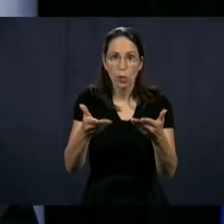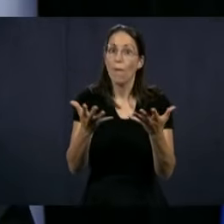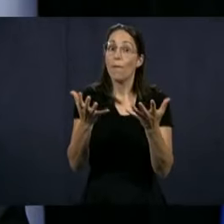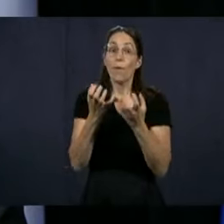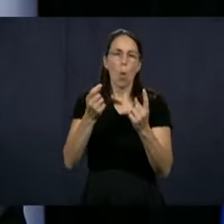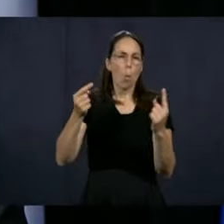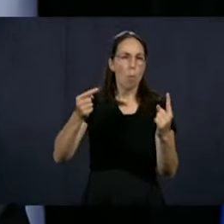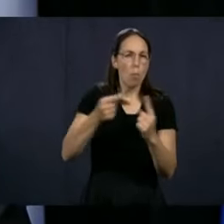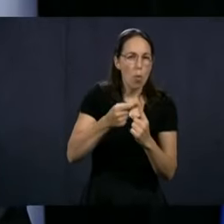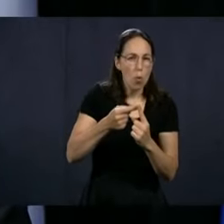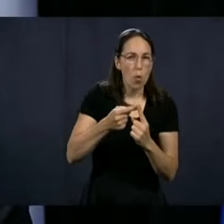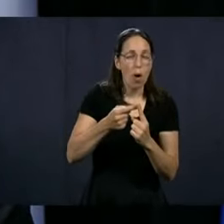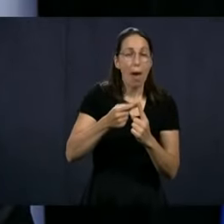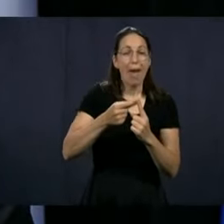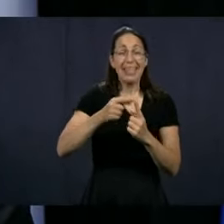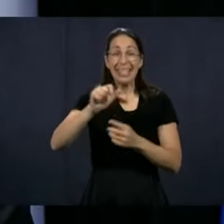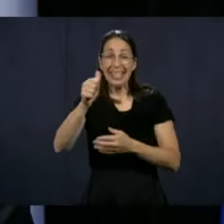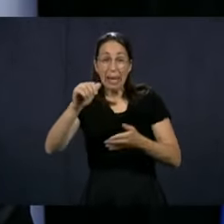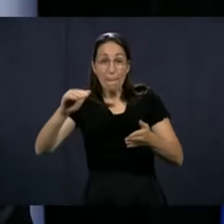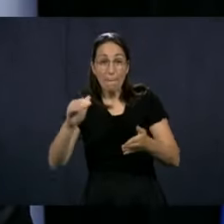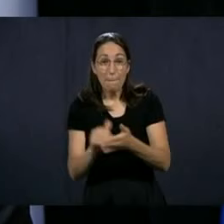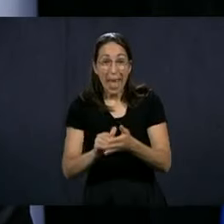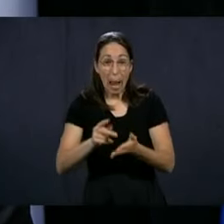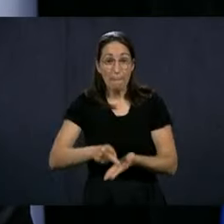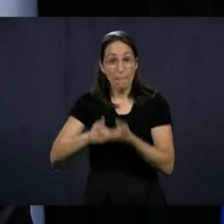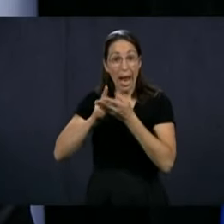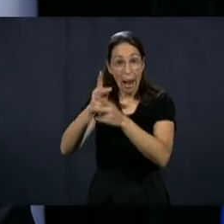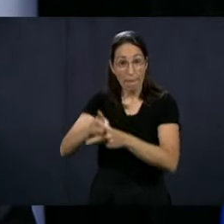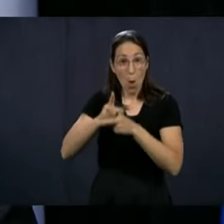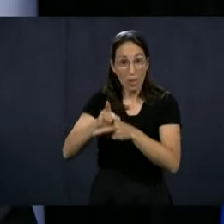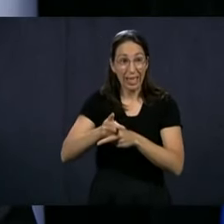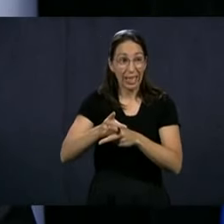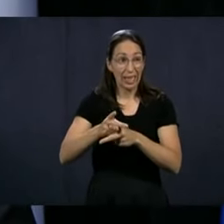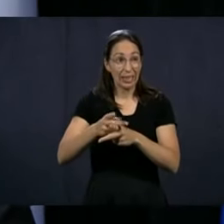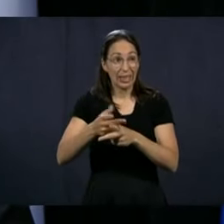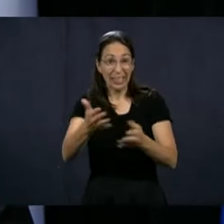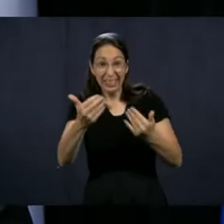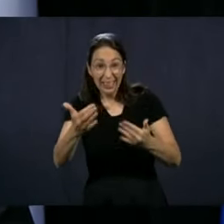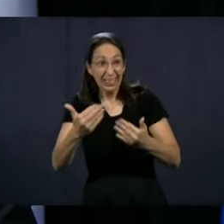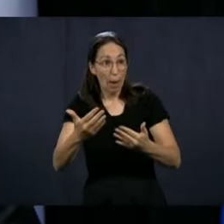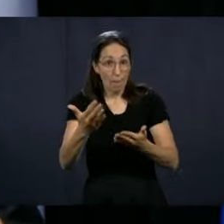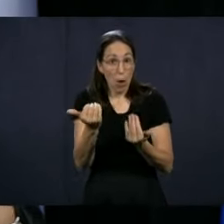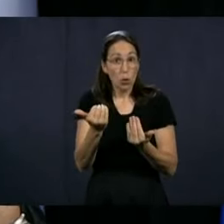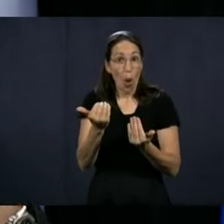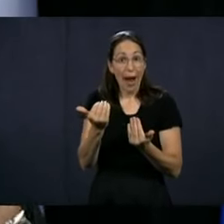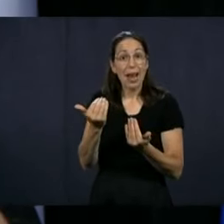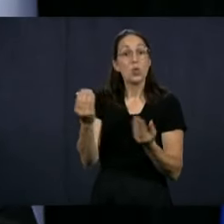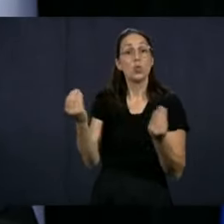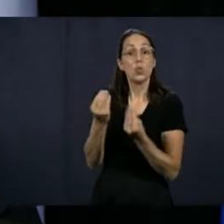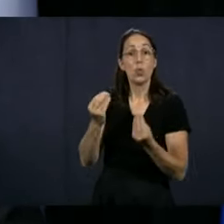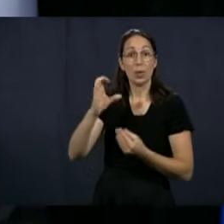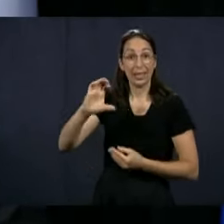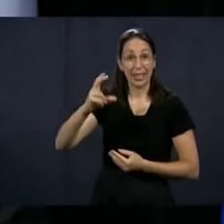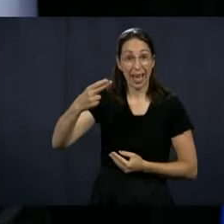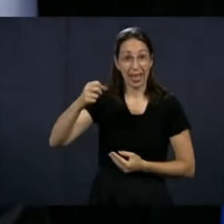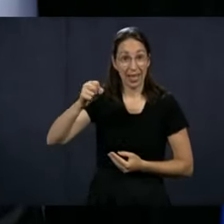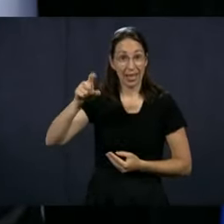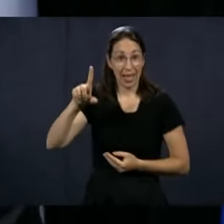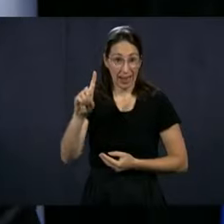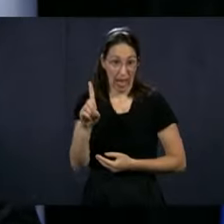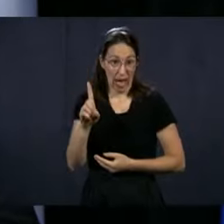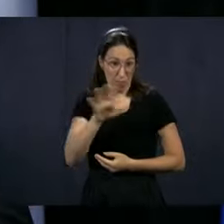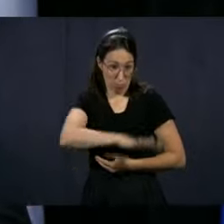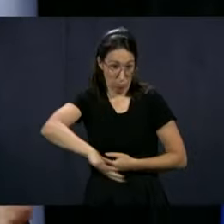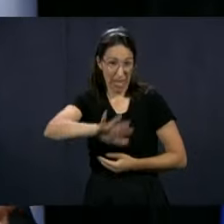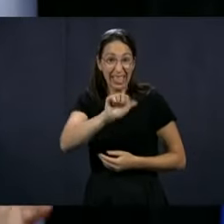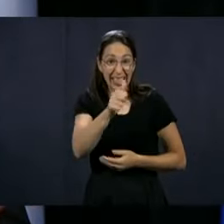have made to go get 10,000 orderlies more for the CHSLDs. 10,000 people who